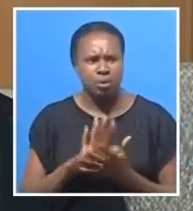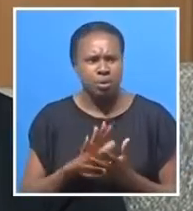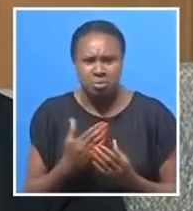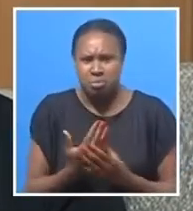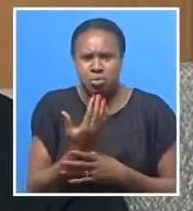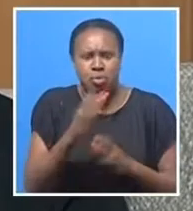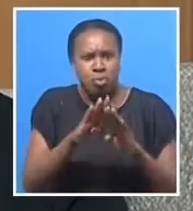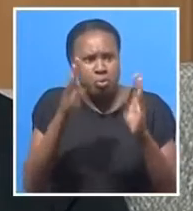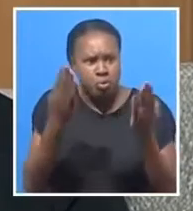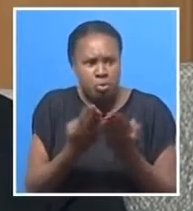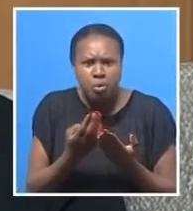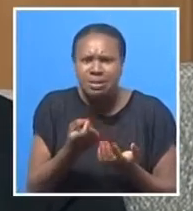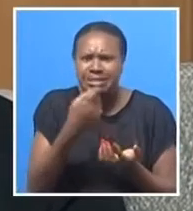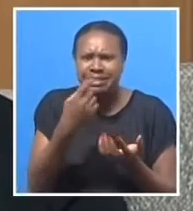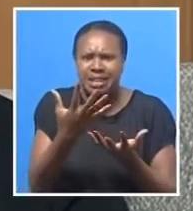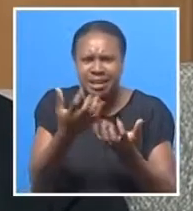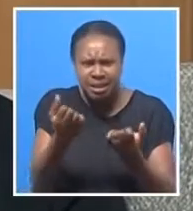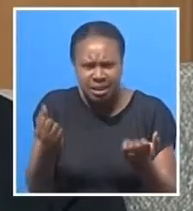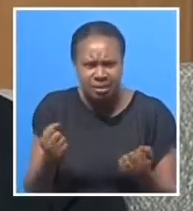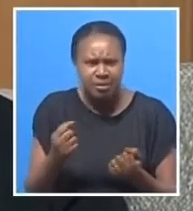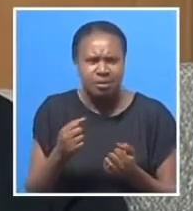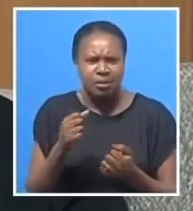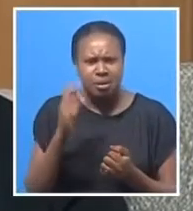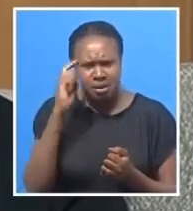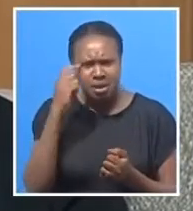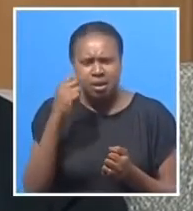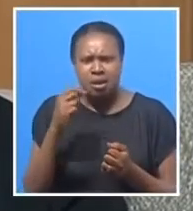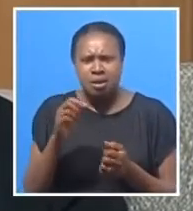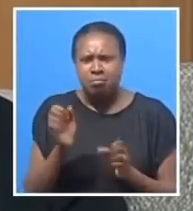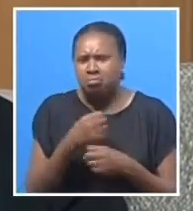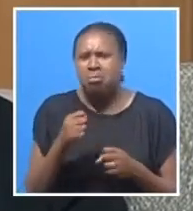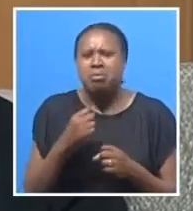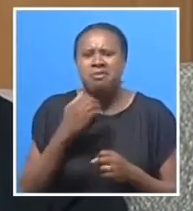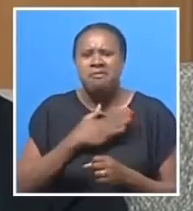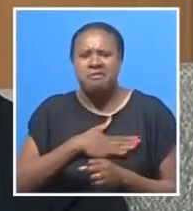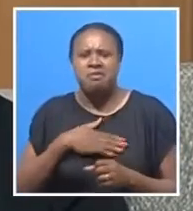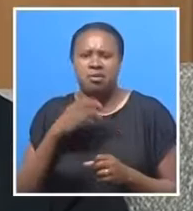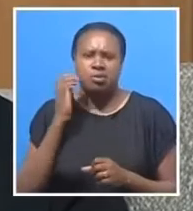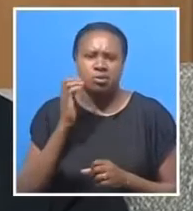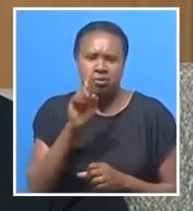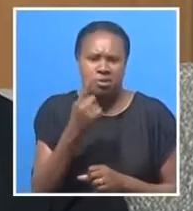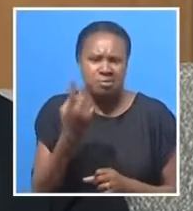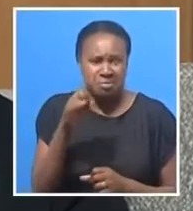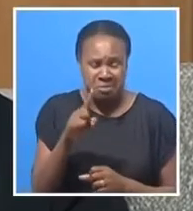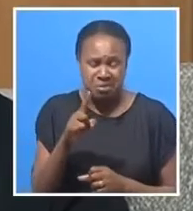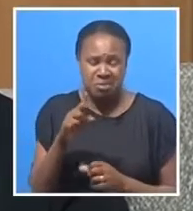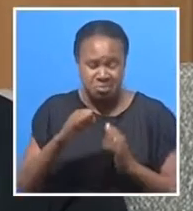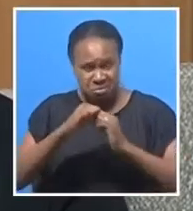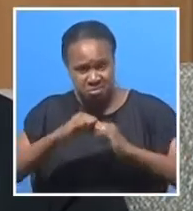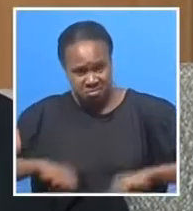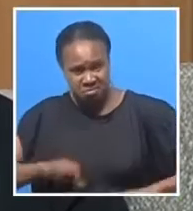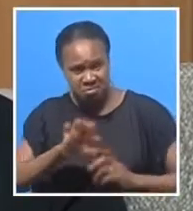world where treatment is available. You have no excuse whatsoever to feel sorry for yourself unless you choose to. It's a choice.